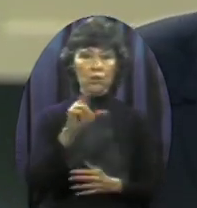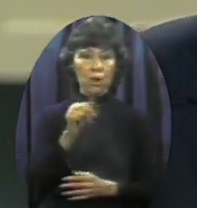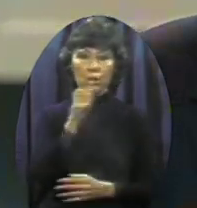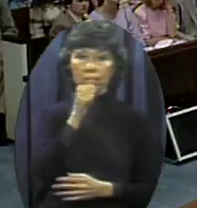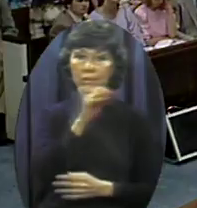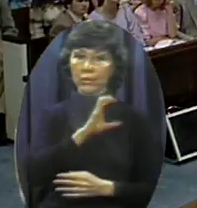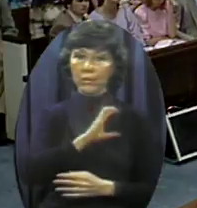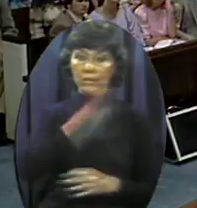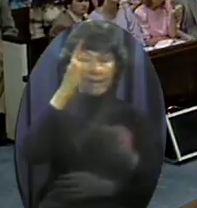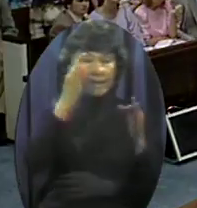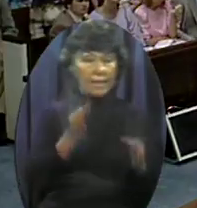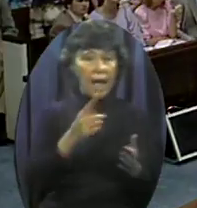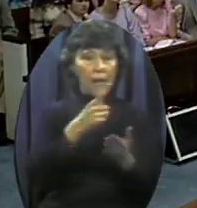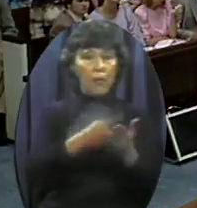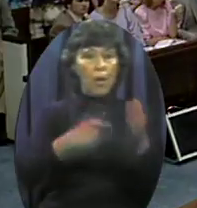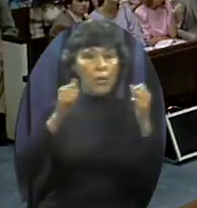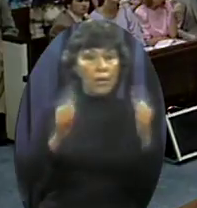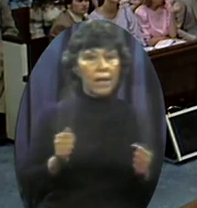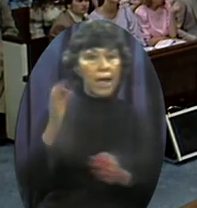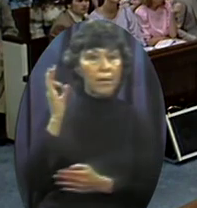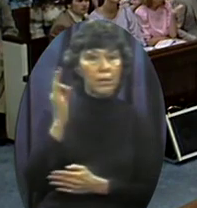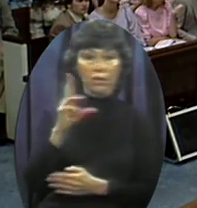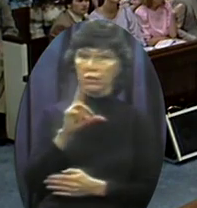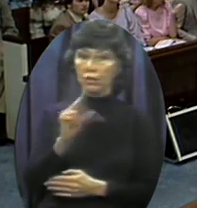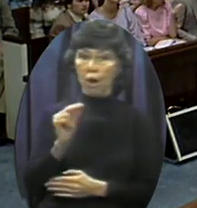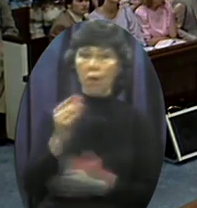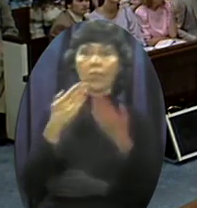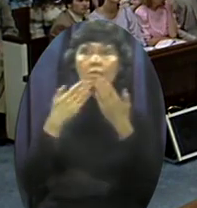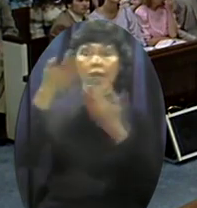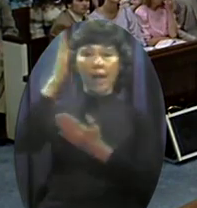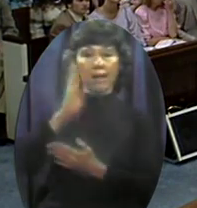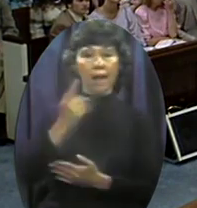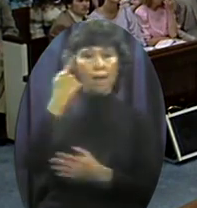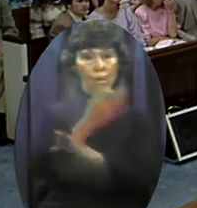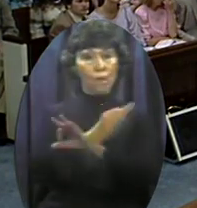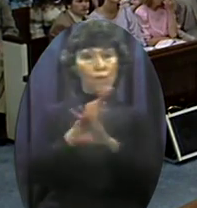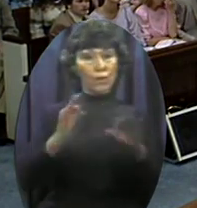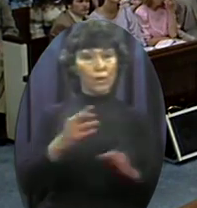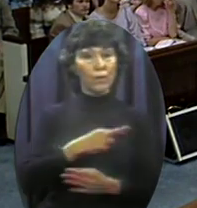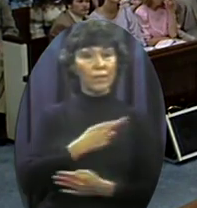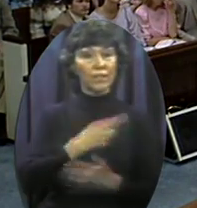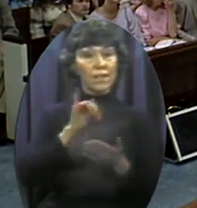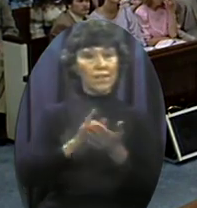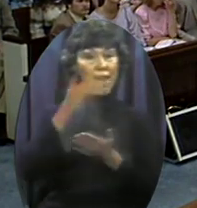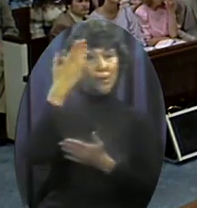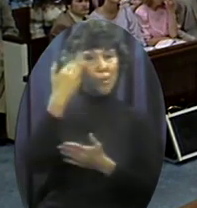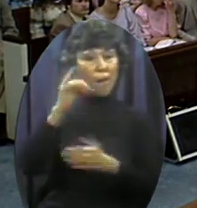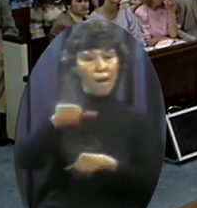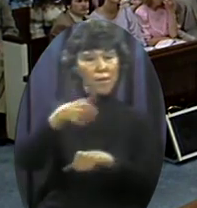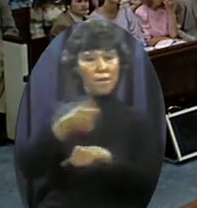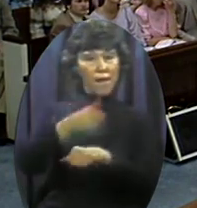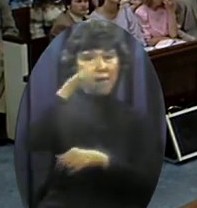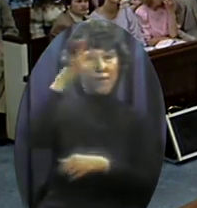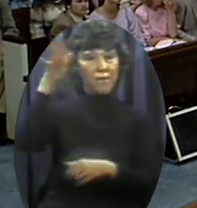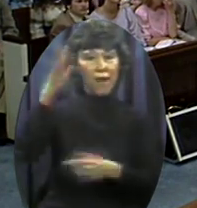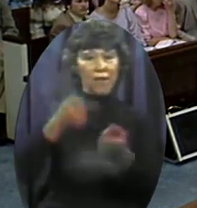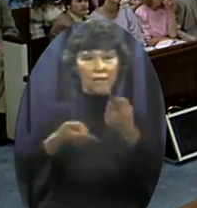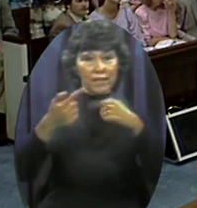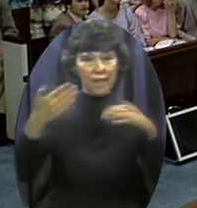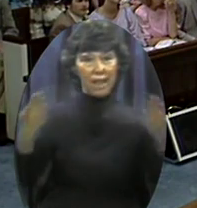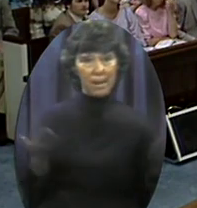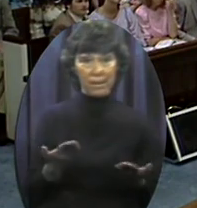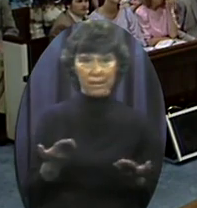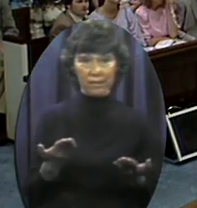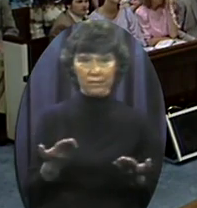Thank God for freedom of religion That is what the founding fathers came here for It was a sad day 20 years ago